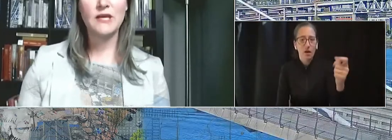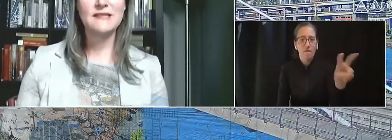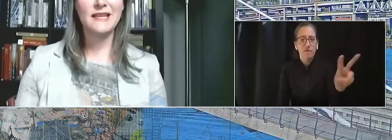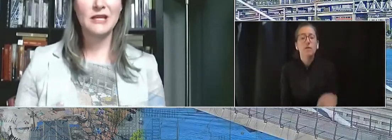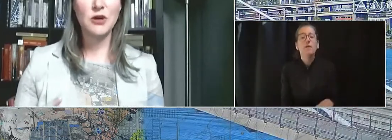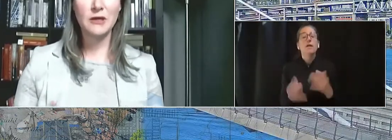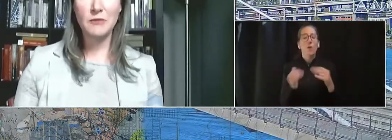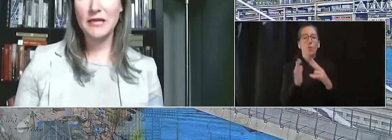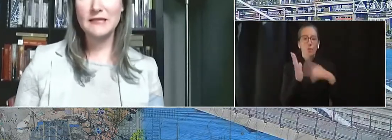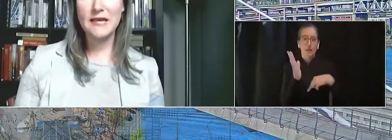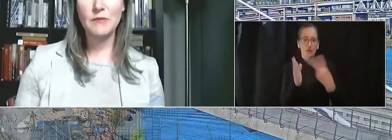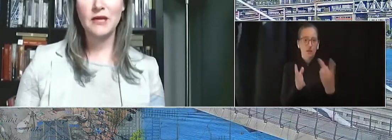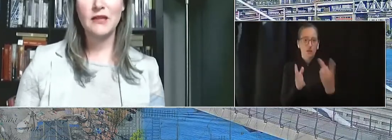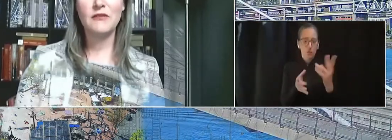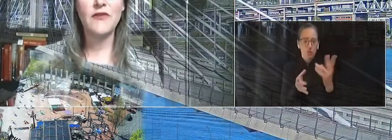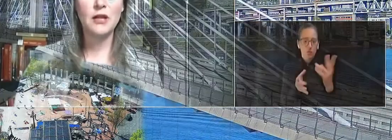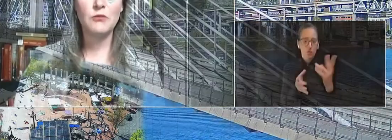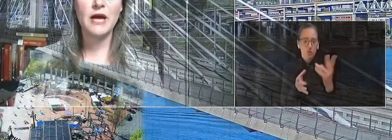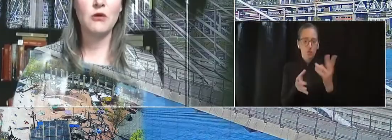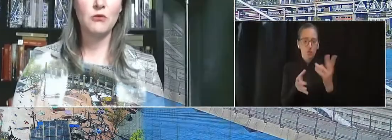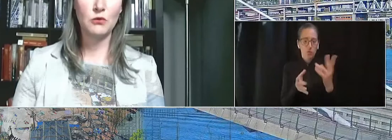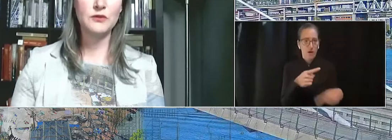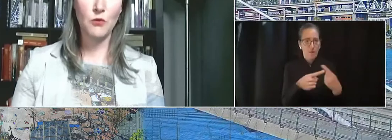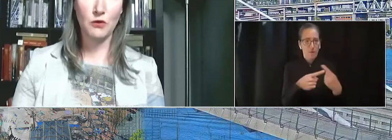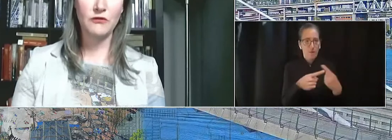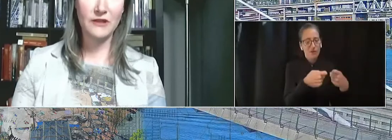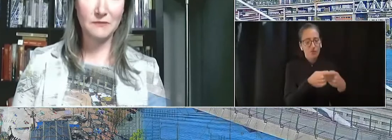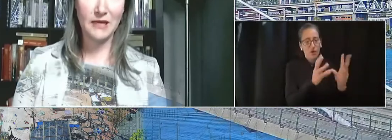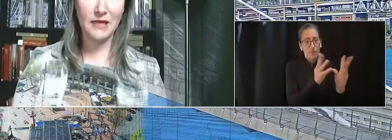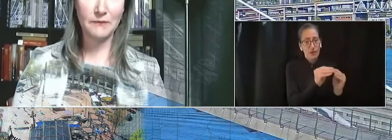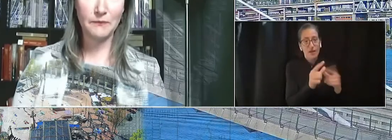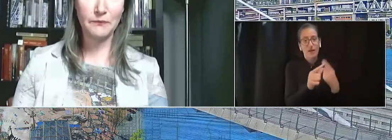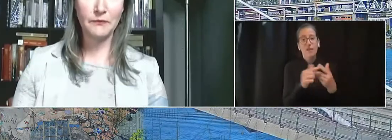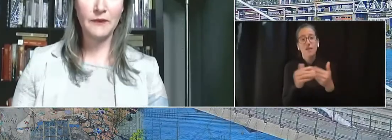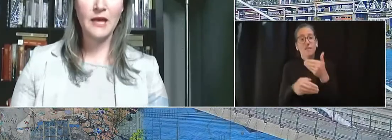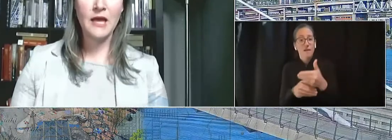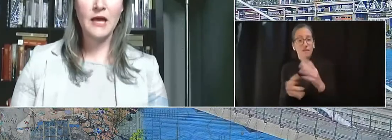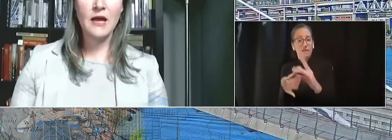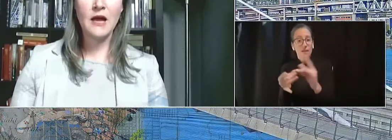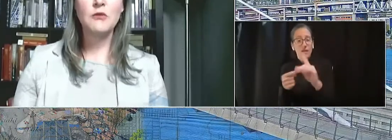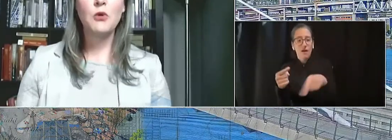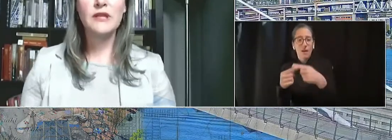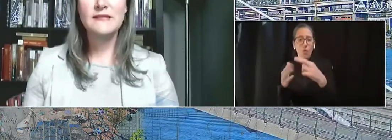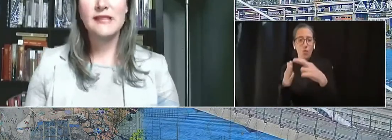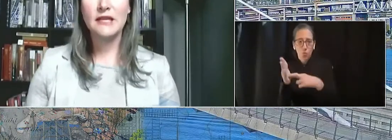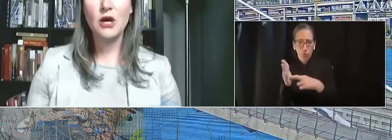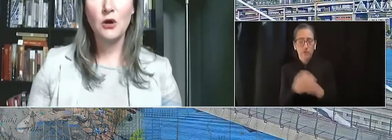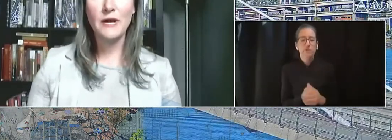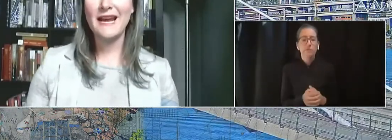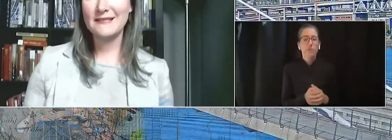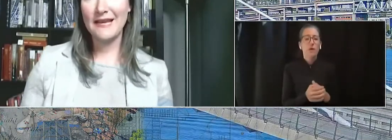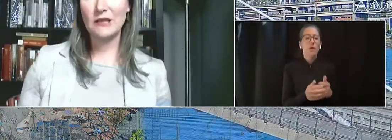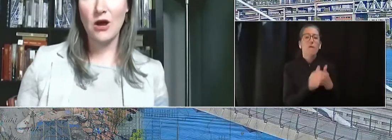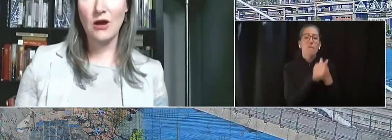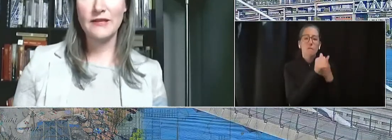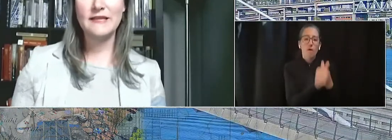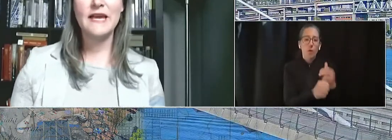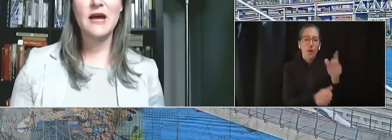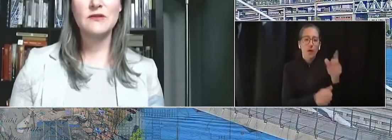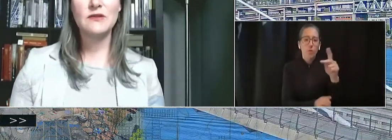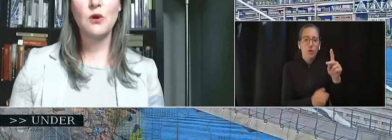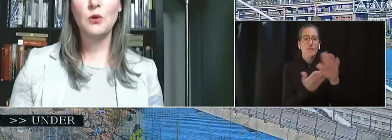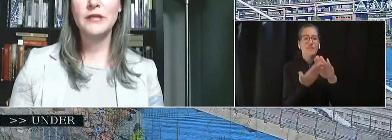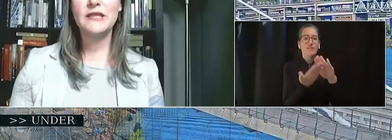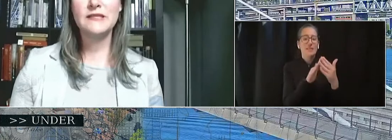statements. One is the electronic meeting statement and then followed by our rules of order for this meeting. Under Portland city code and state law,